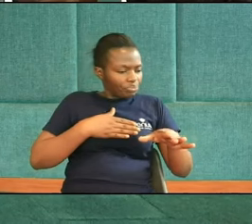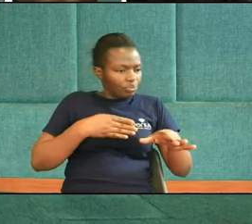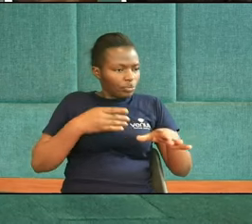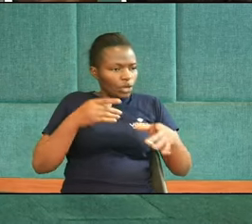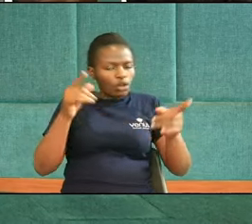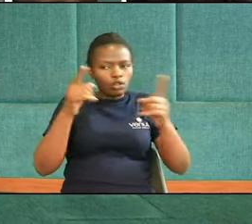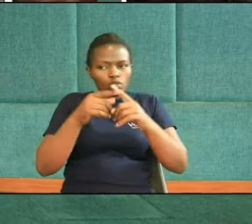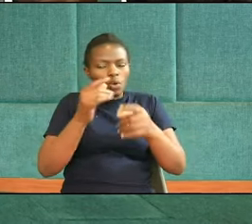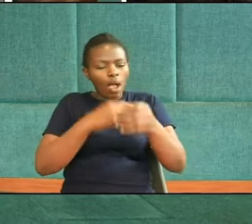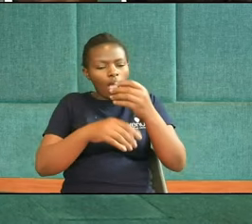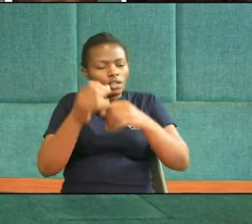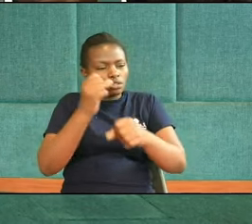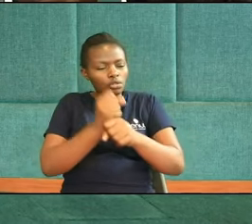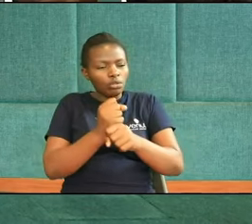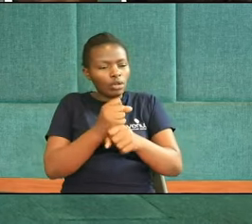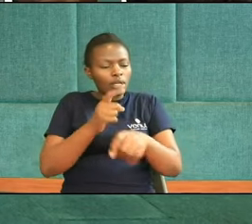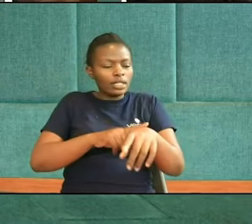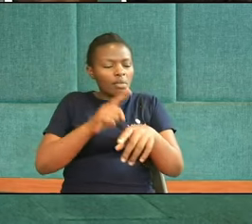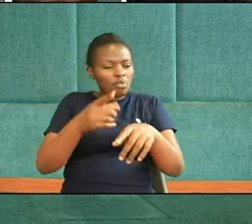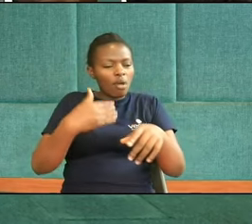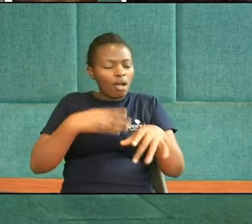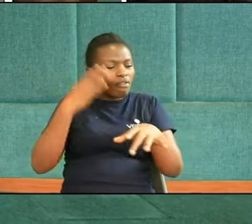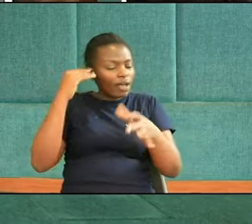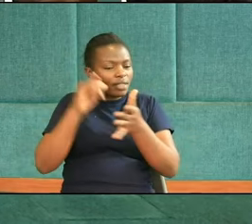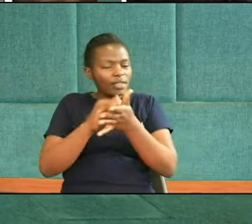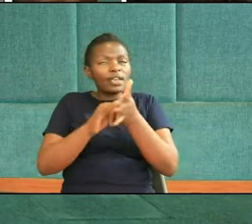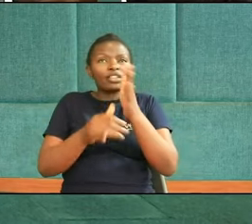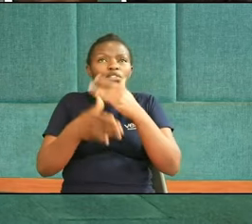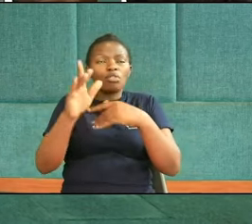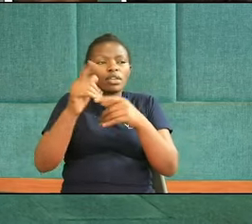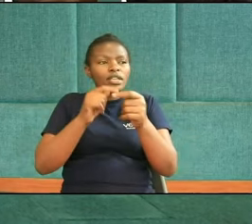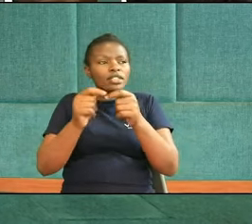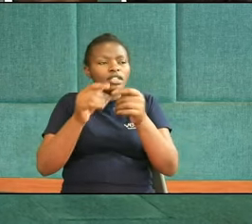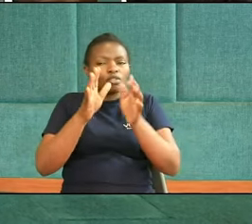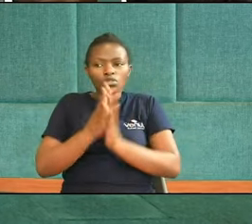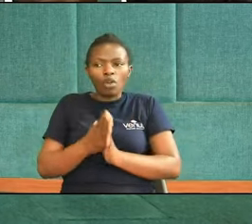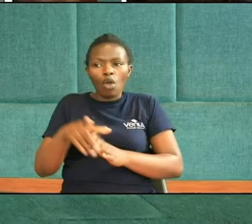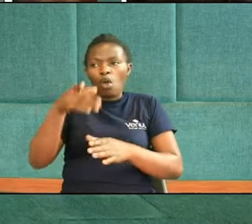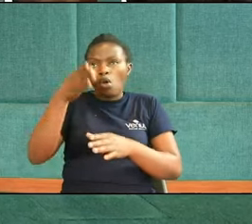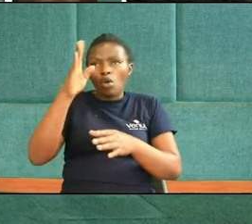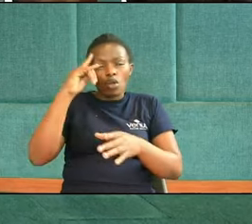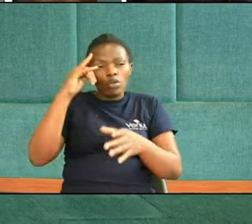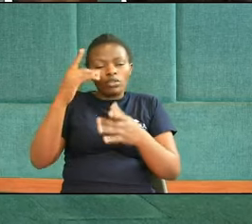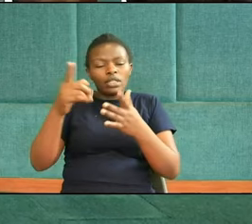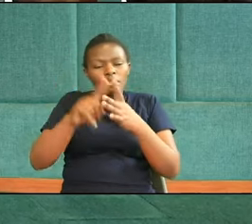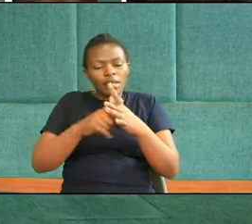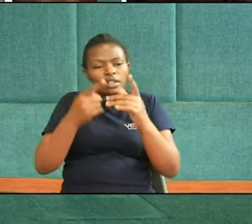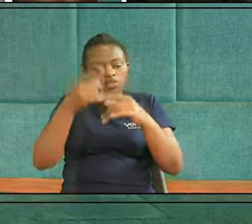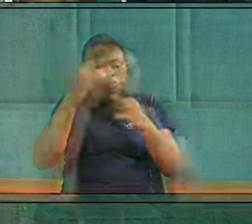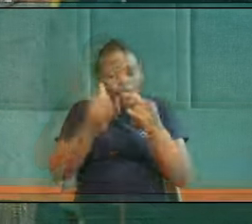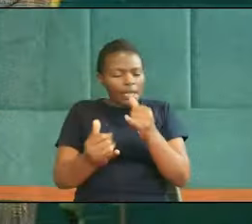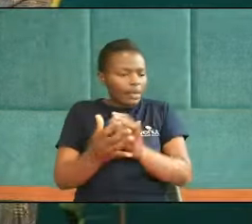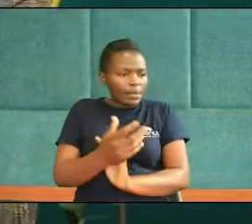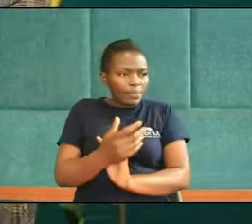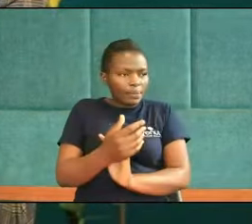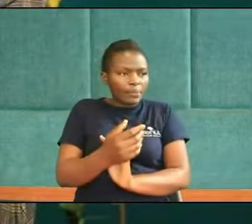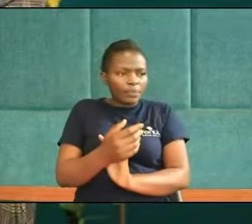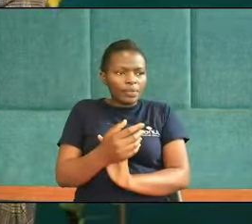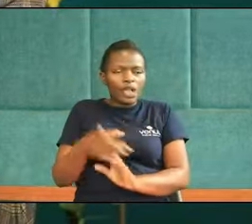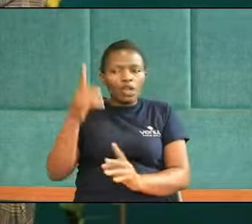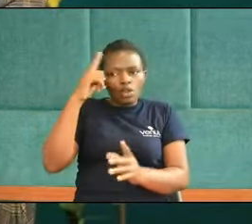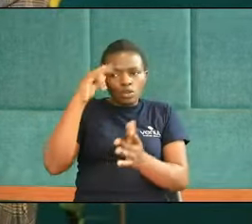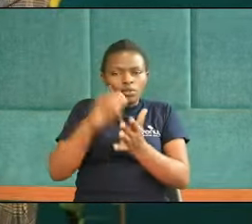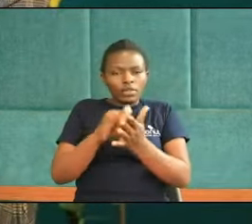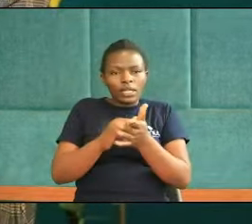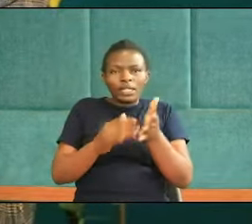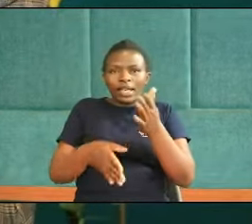Now that you've heard That God is in control Now that you've heard That you know God knows the beginning From the end Now that you know That nothing